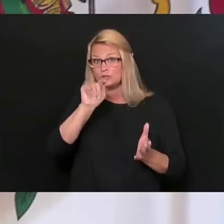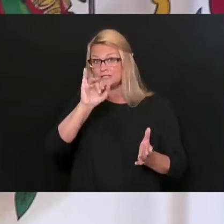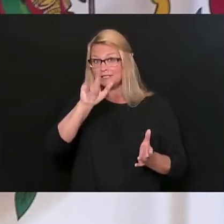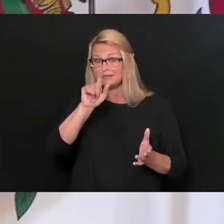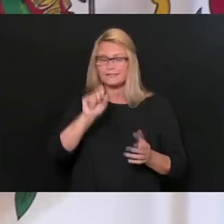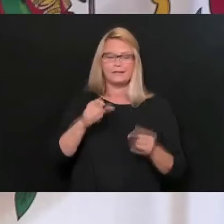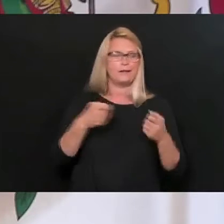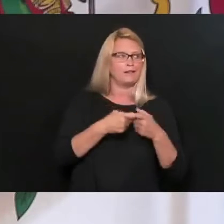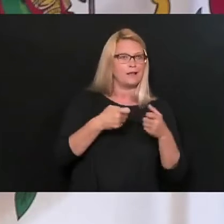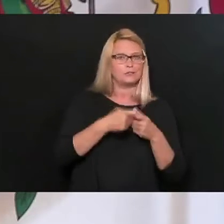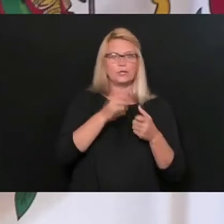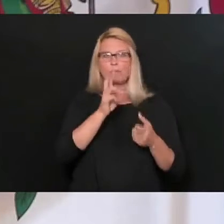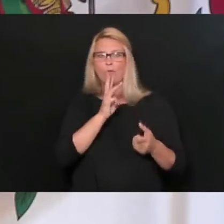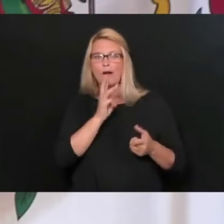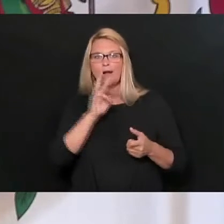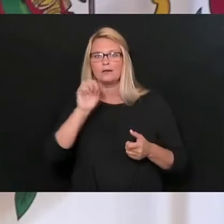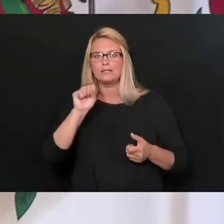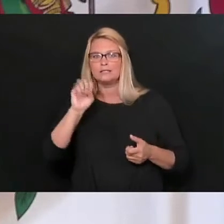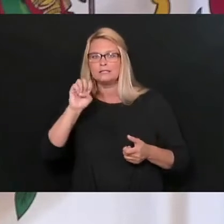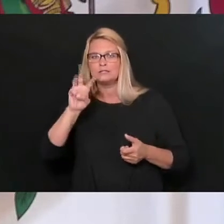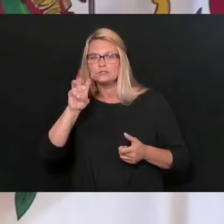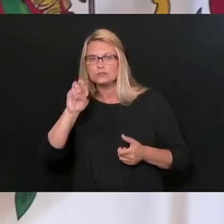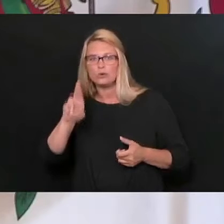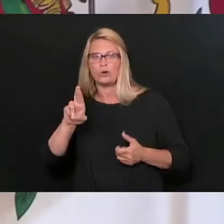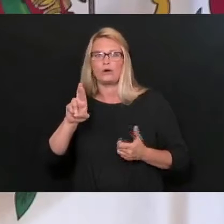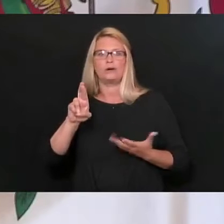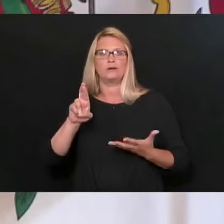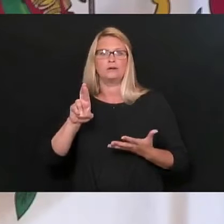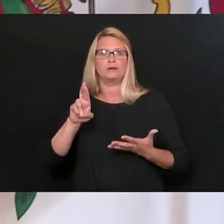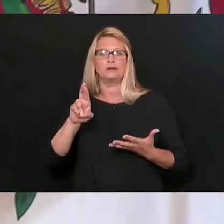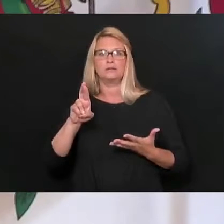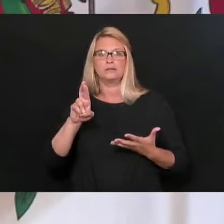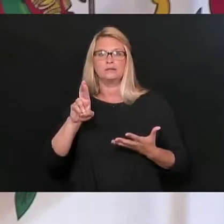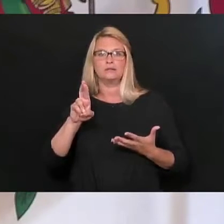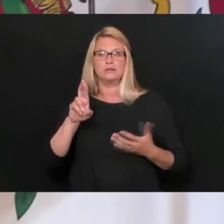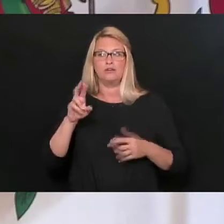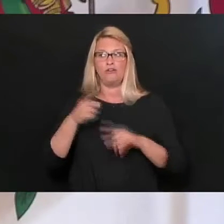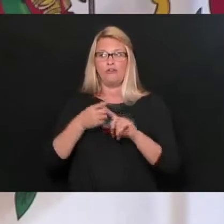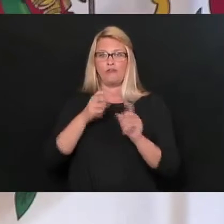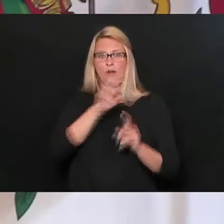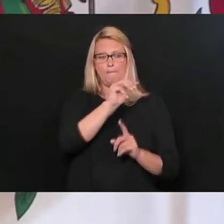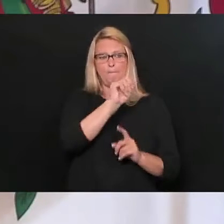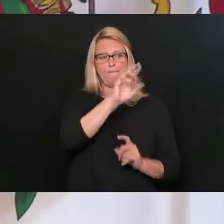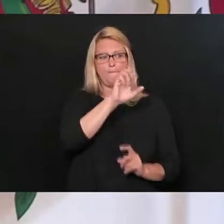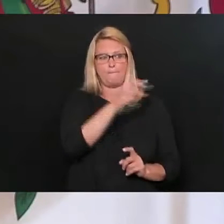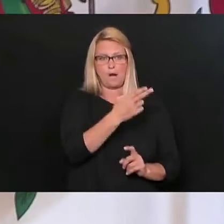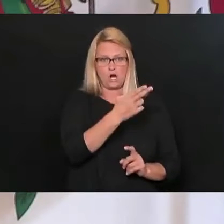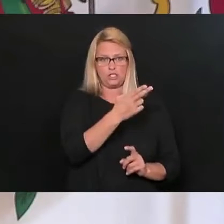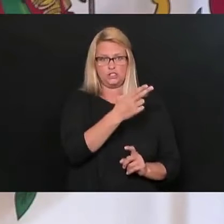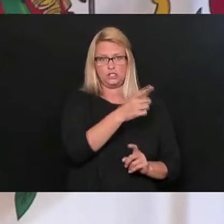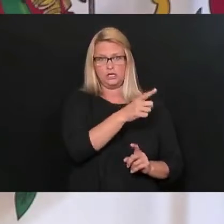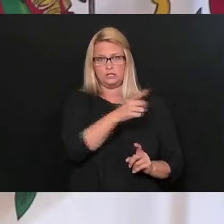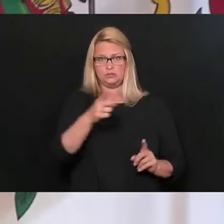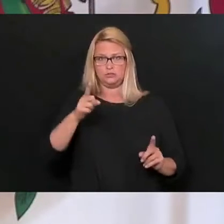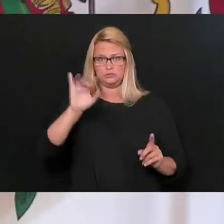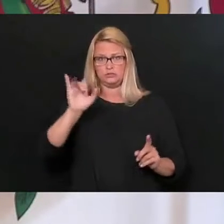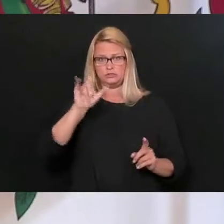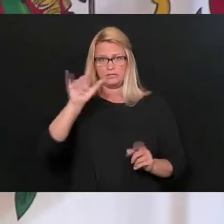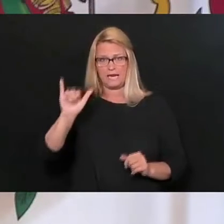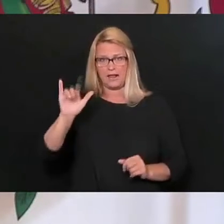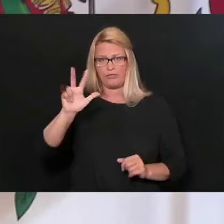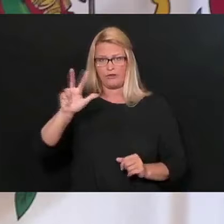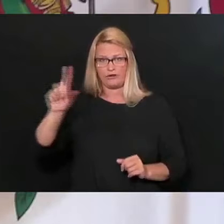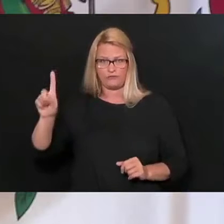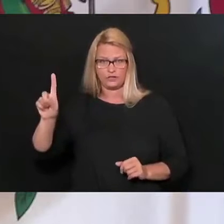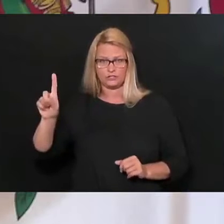electricity, water, sewer bill and everything from March to July 31st, from March 1 to